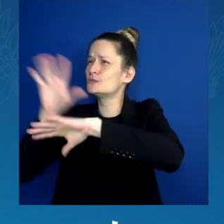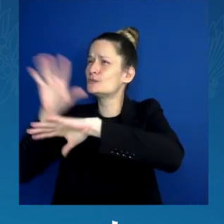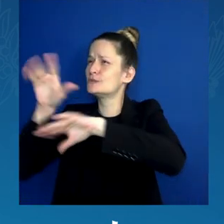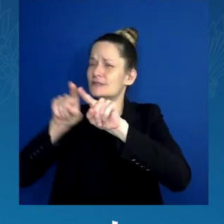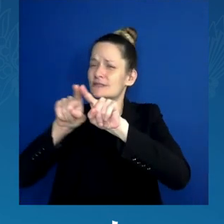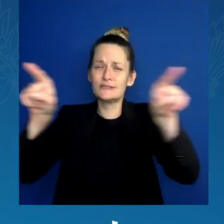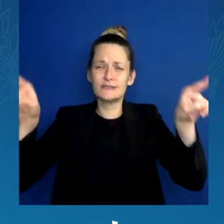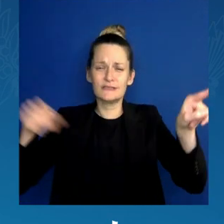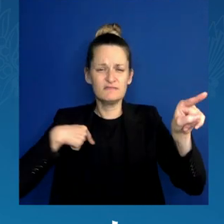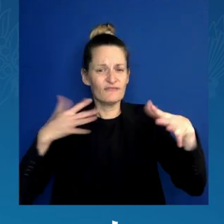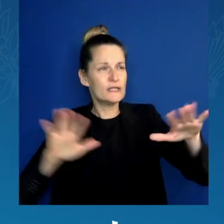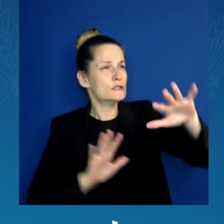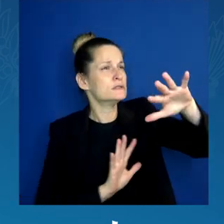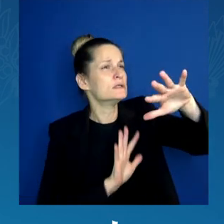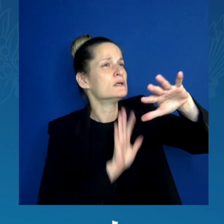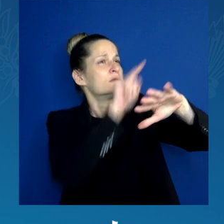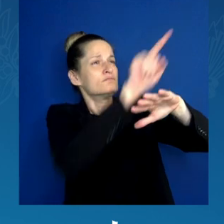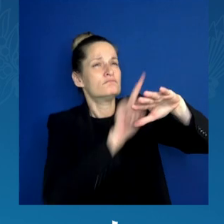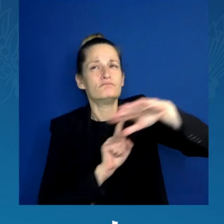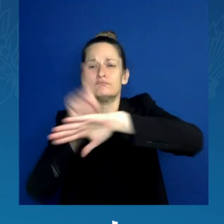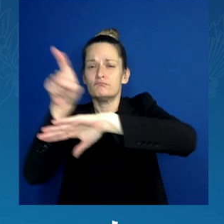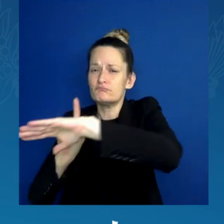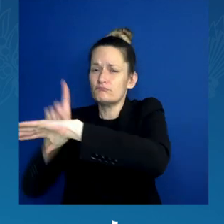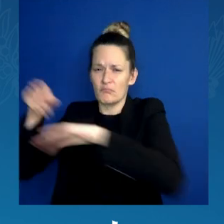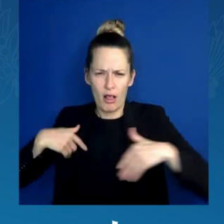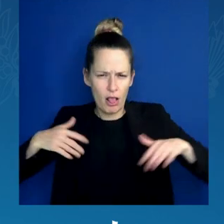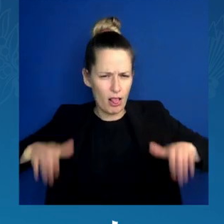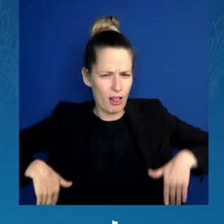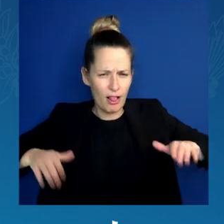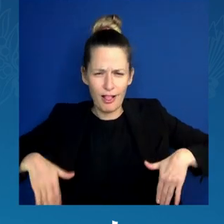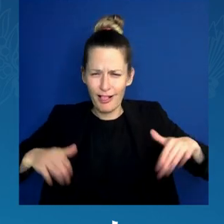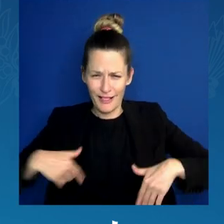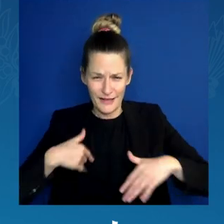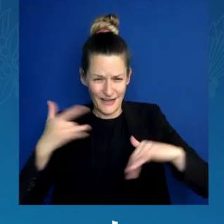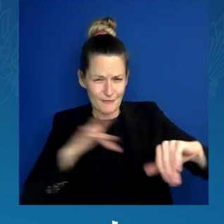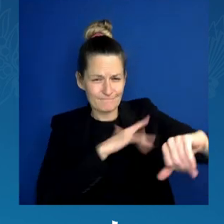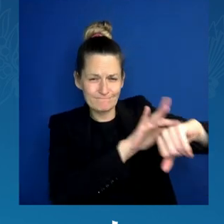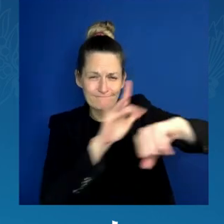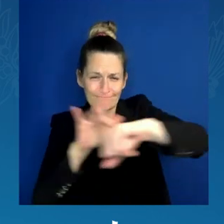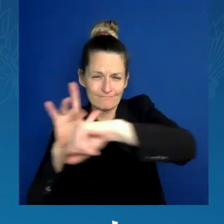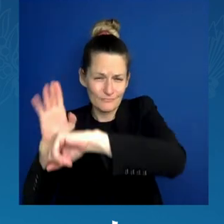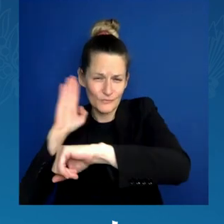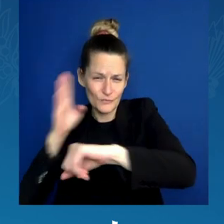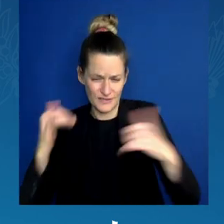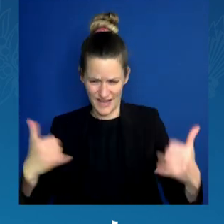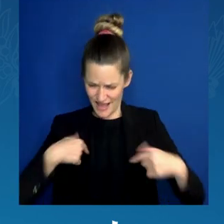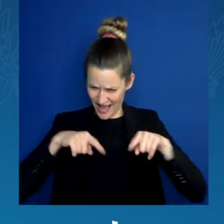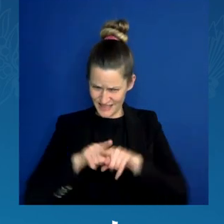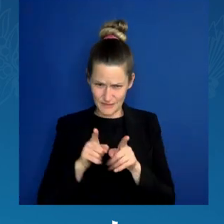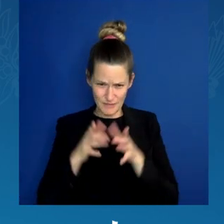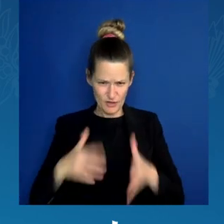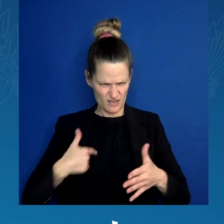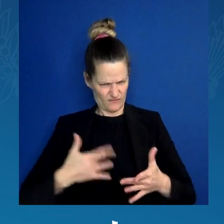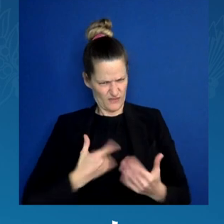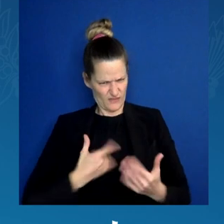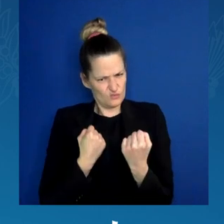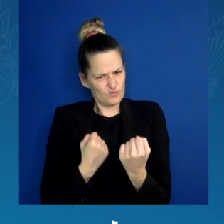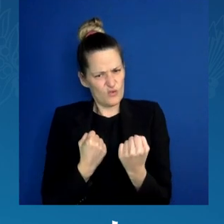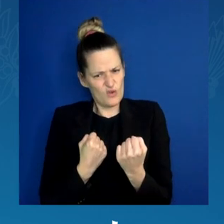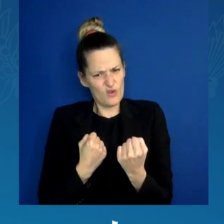male, I am a strong believer that we all have a voice. It is true your vote is your voice.